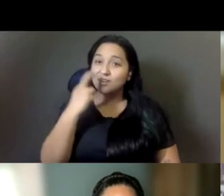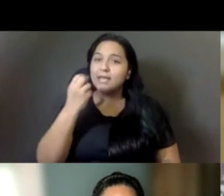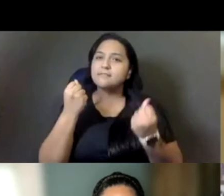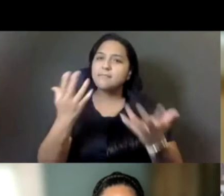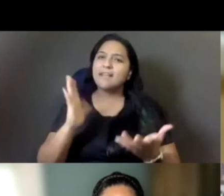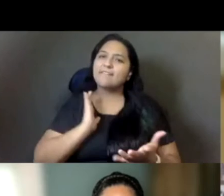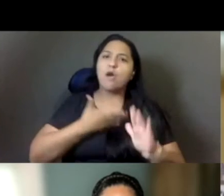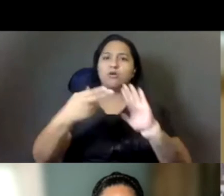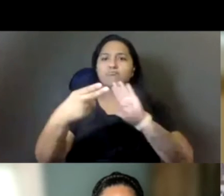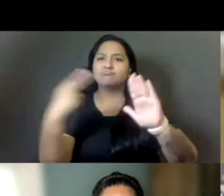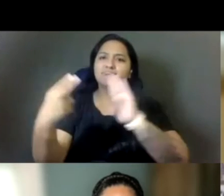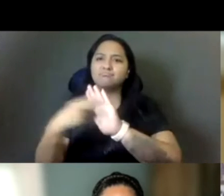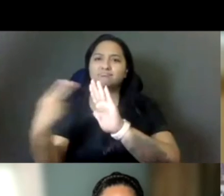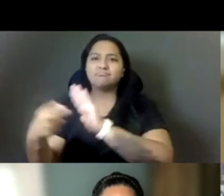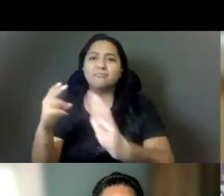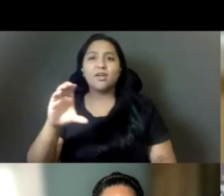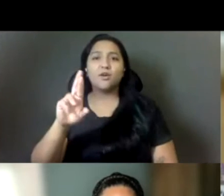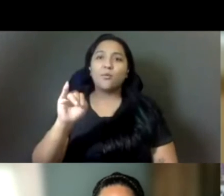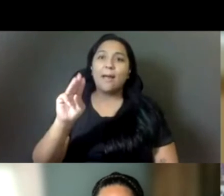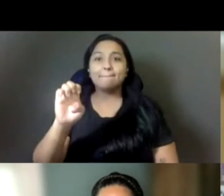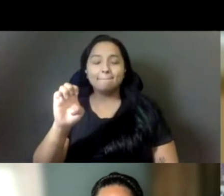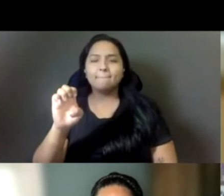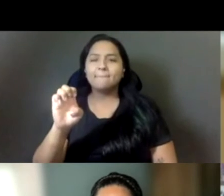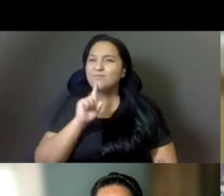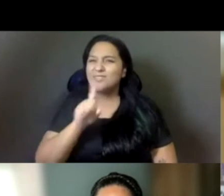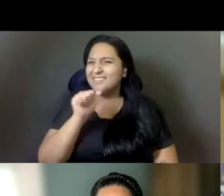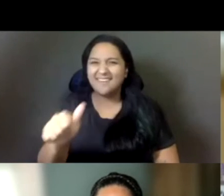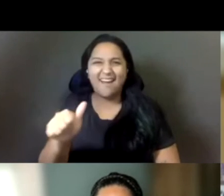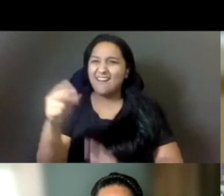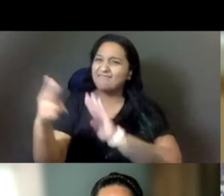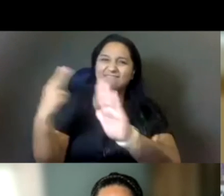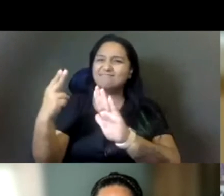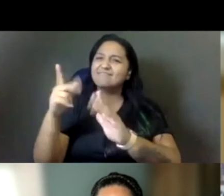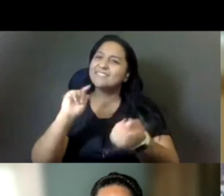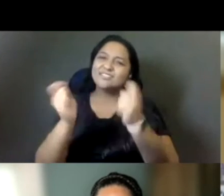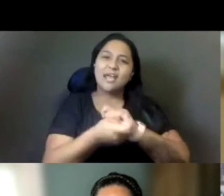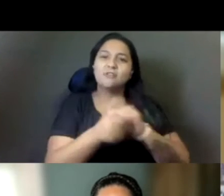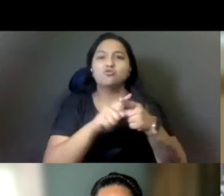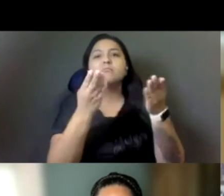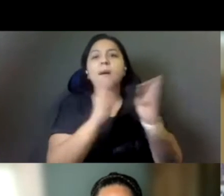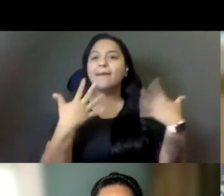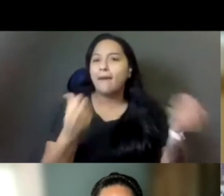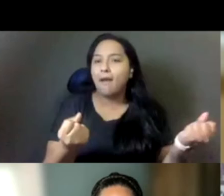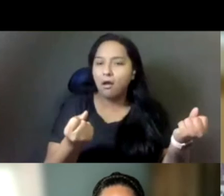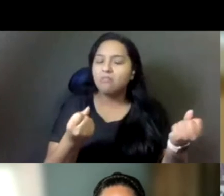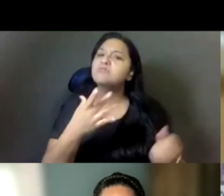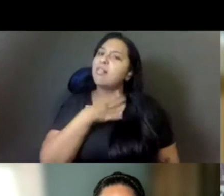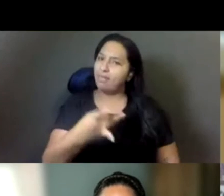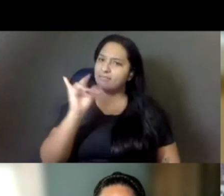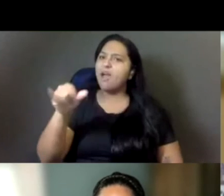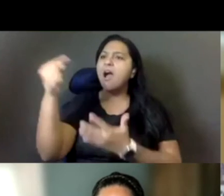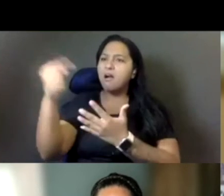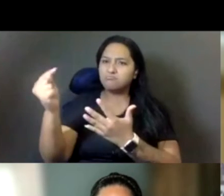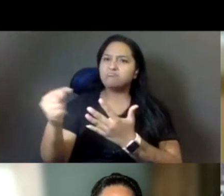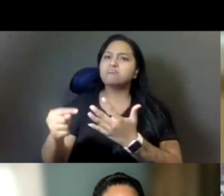aren't actually criminal at all, that they should be in the world of public health. And so, so I appreciate those things and I'm,